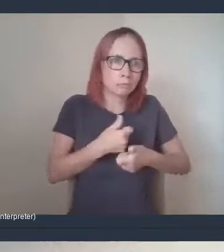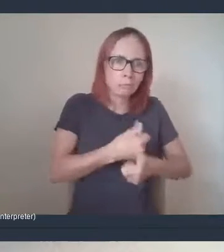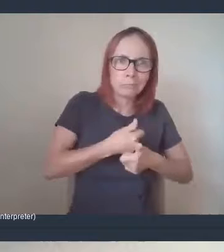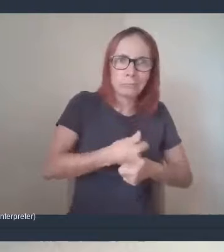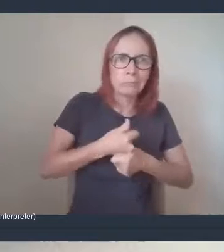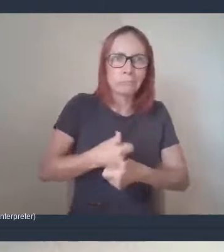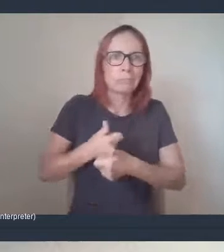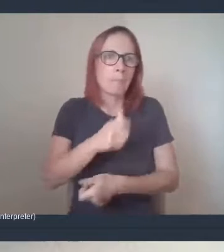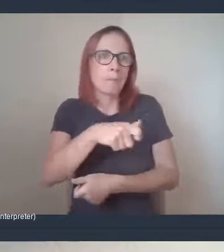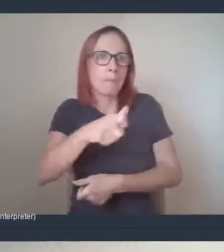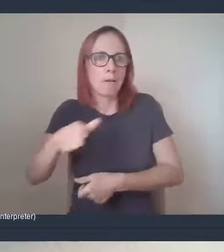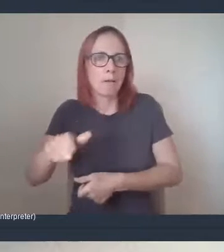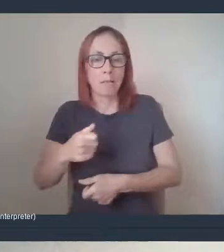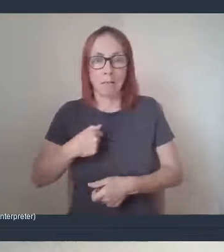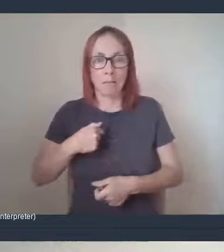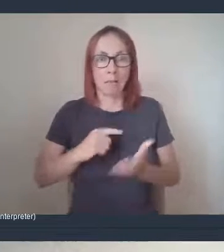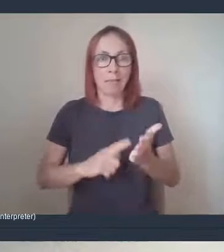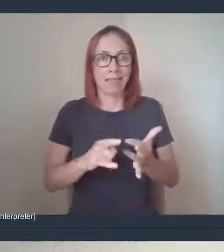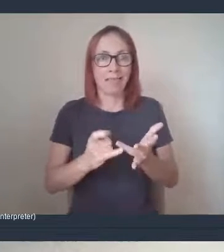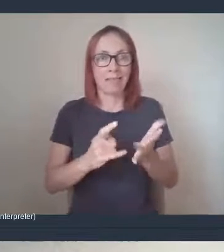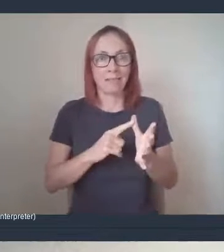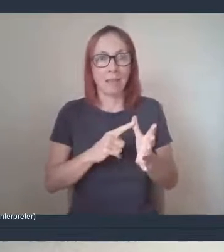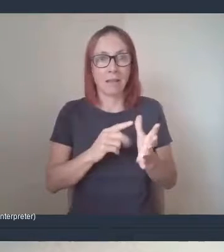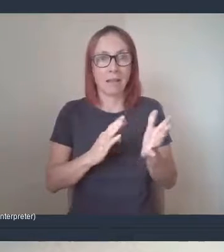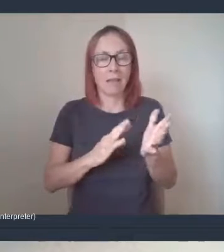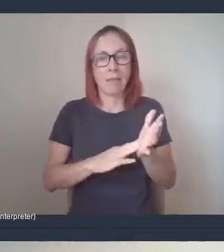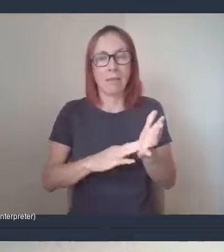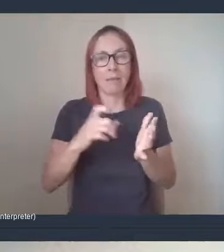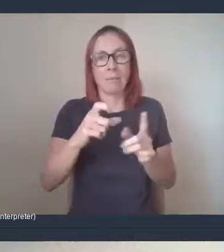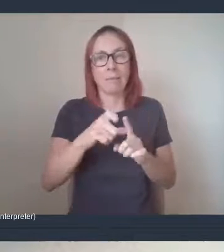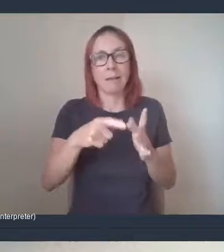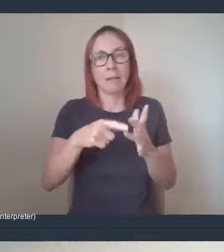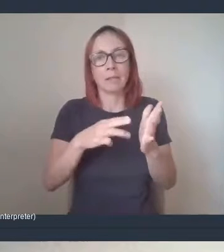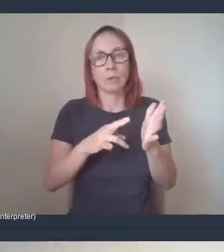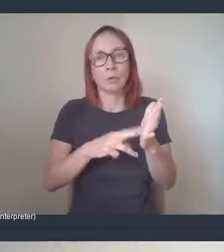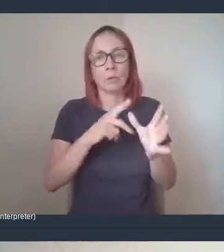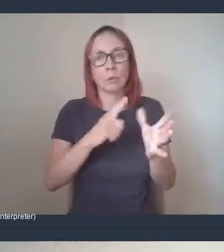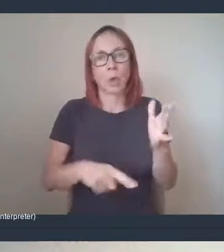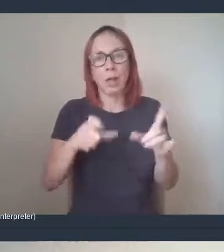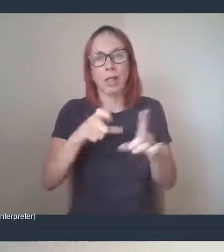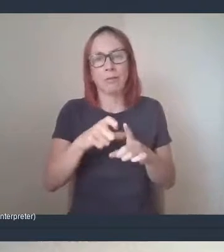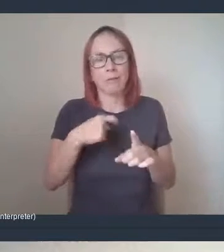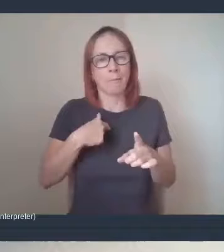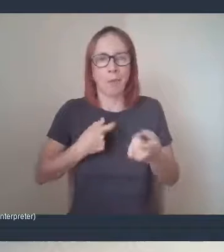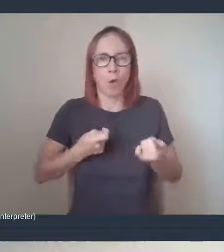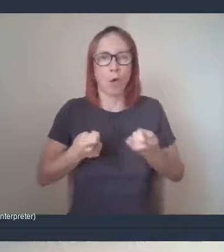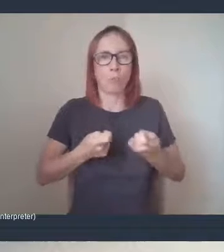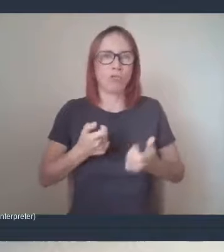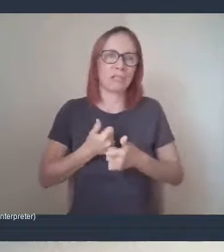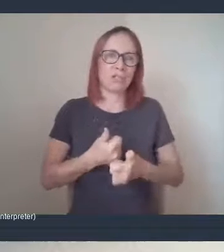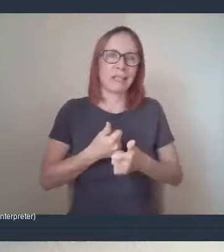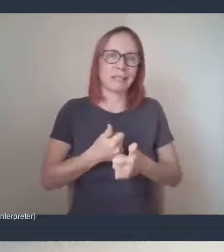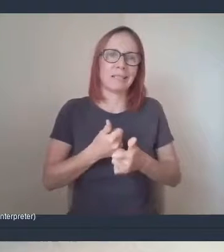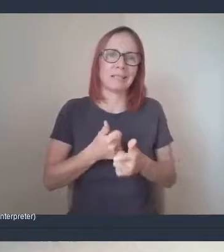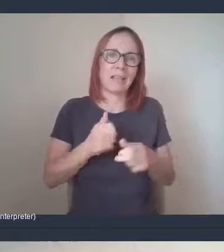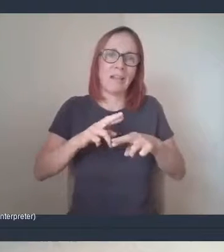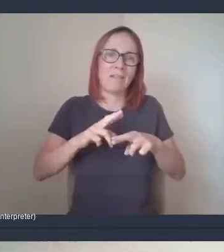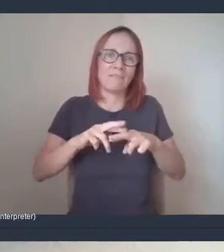My name's Lisa MacDonald and I'm Operations Assistant with the Five Centre of Quality.